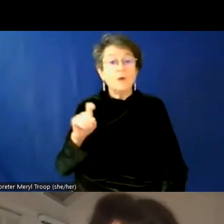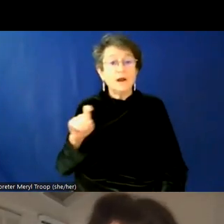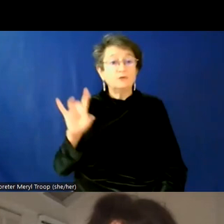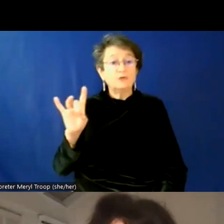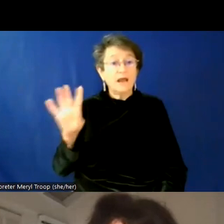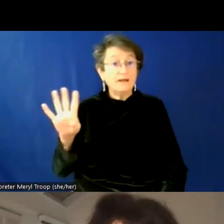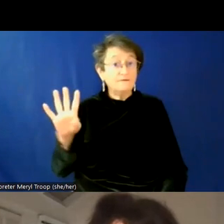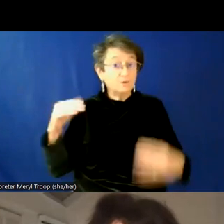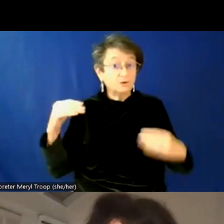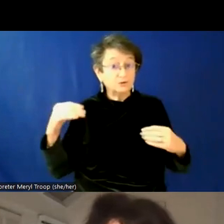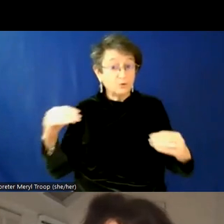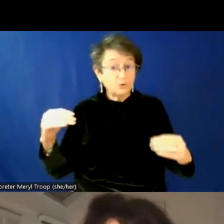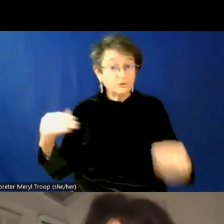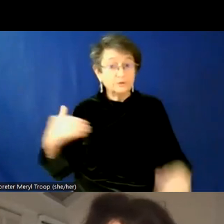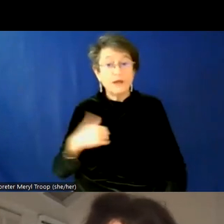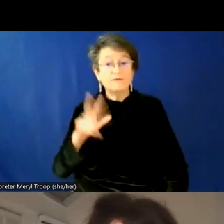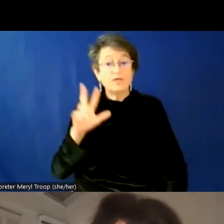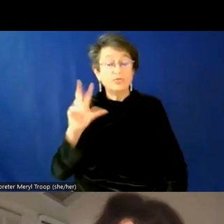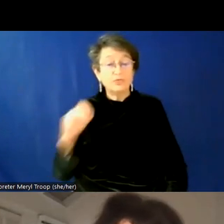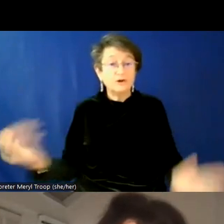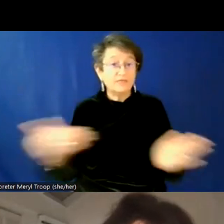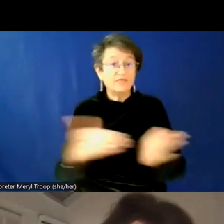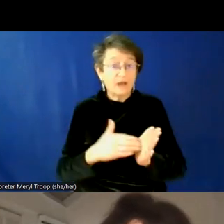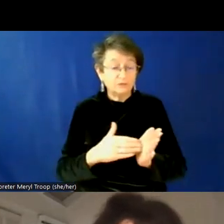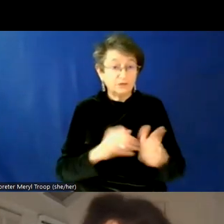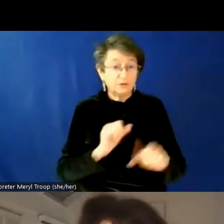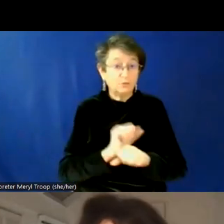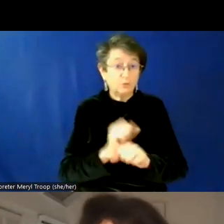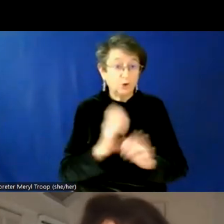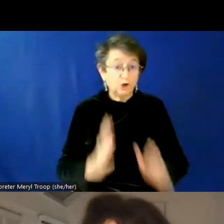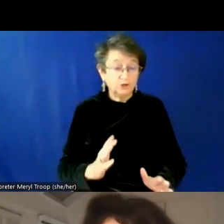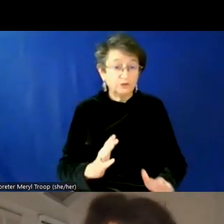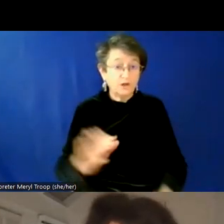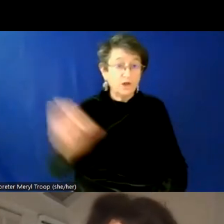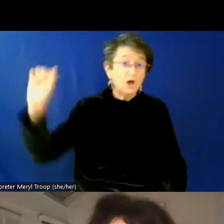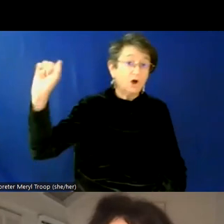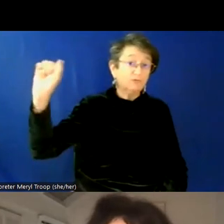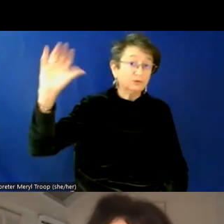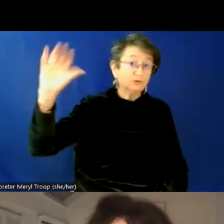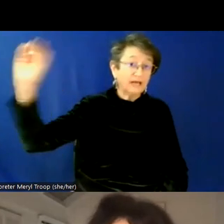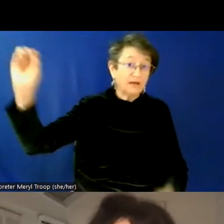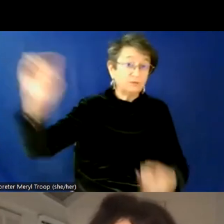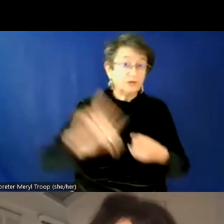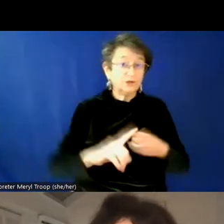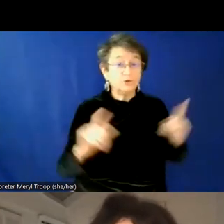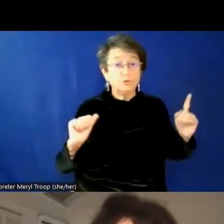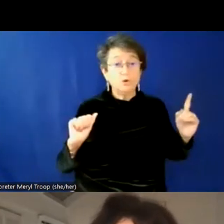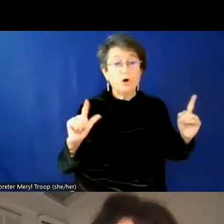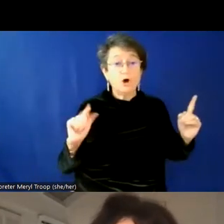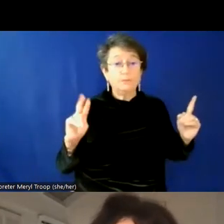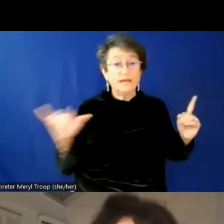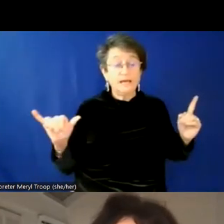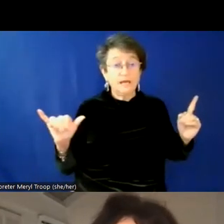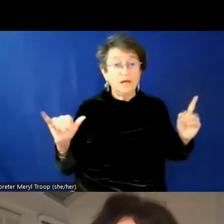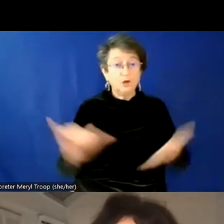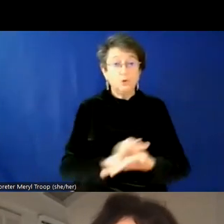associates. It's a very distributed, uh, workforce from a rustic to, um, Albany. And so, um, you